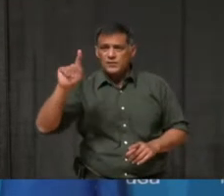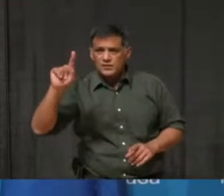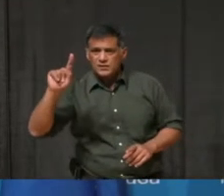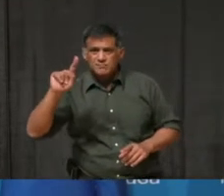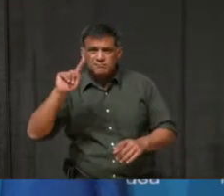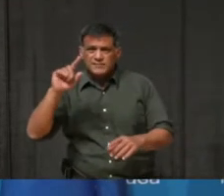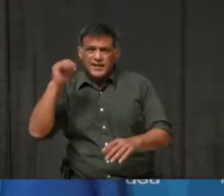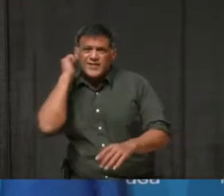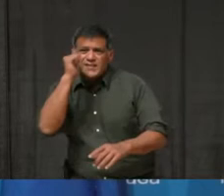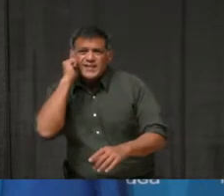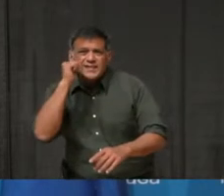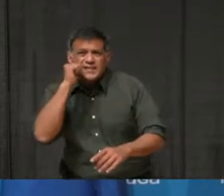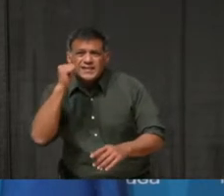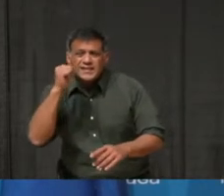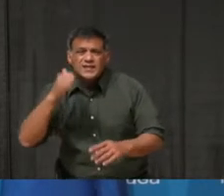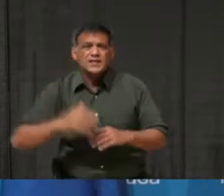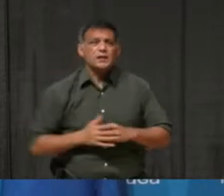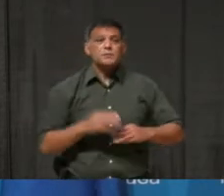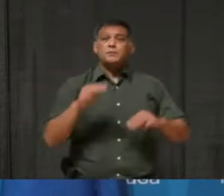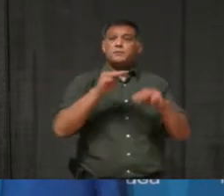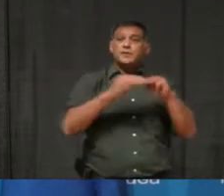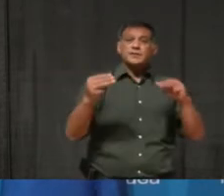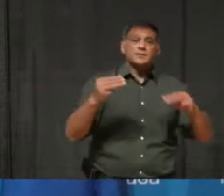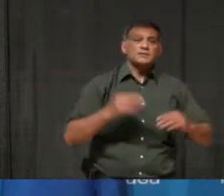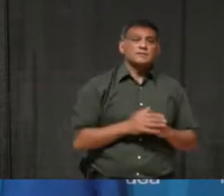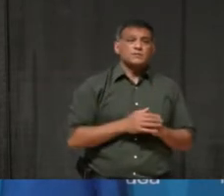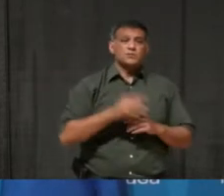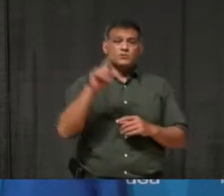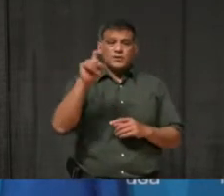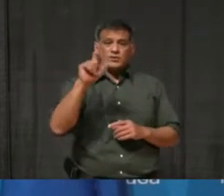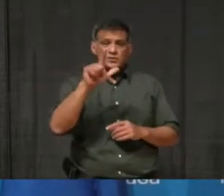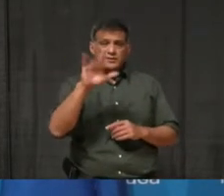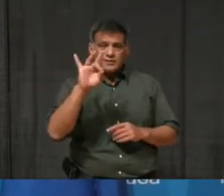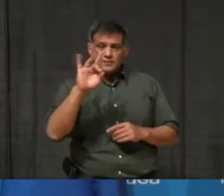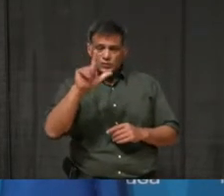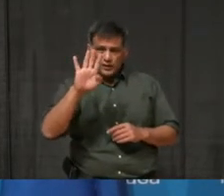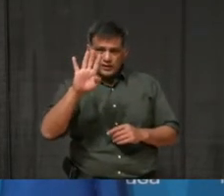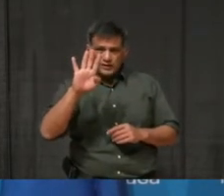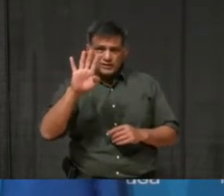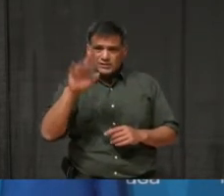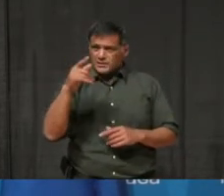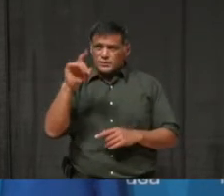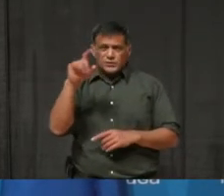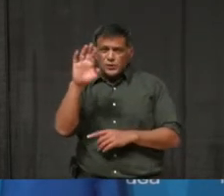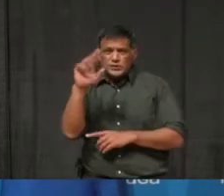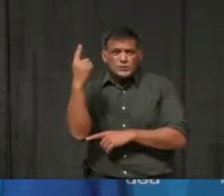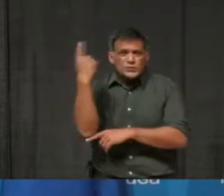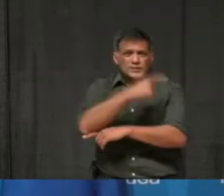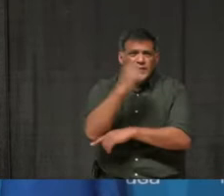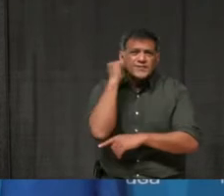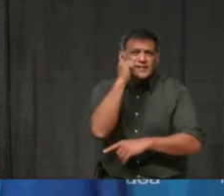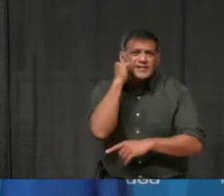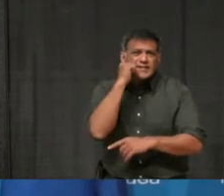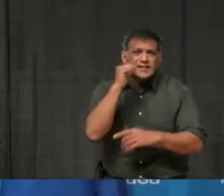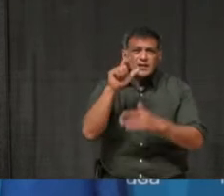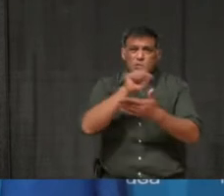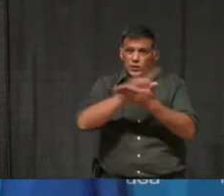cases. Mississauga averaging 124 new daily cases, and this is over a one-week period.